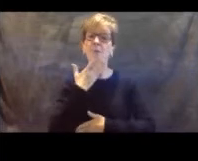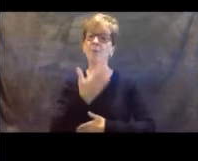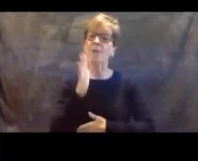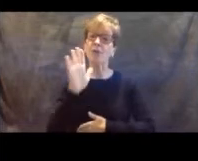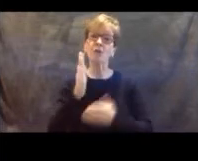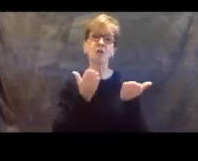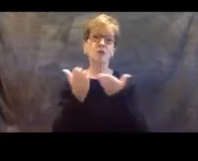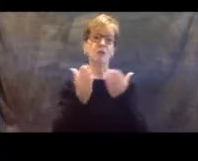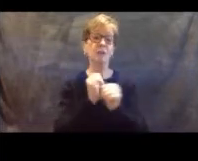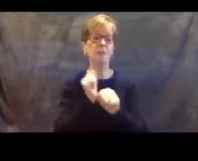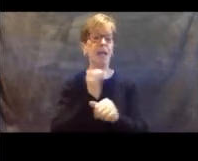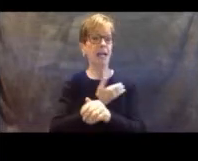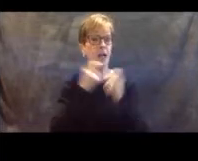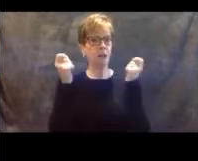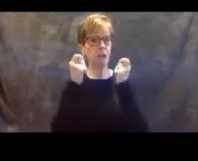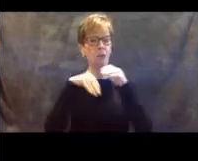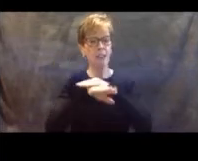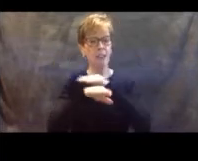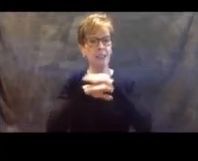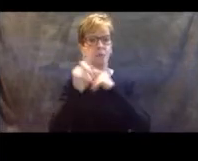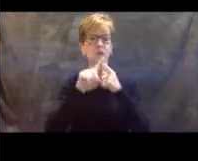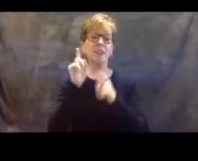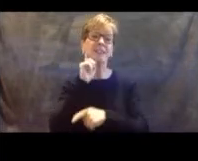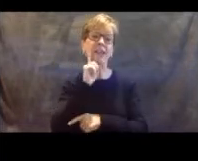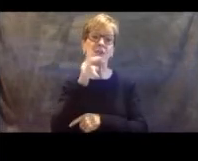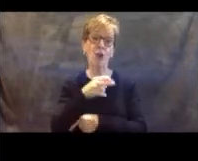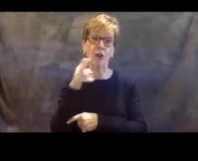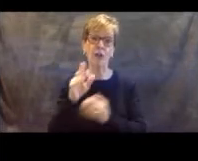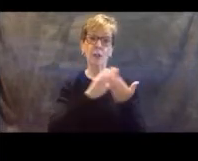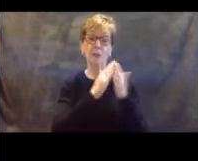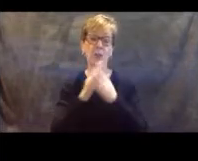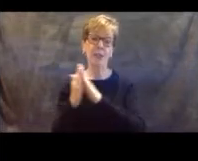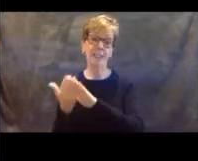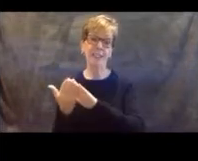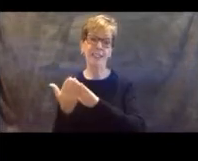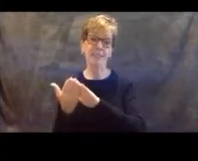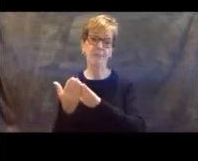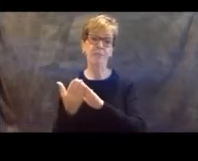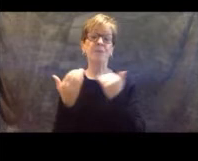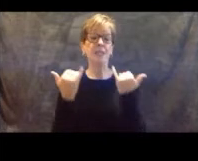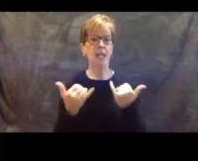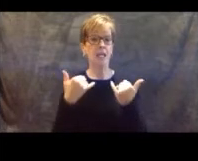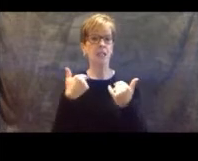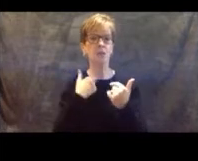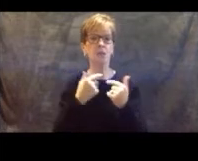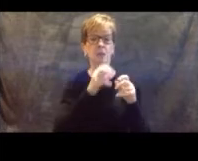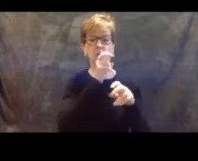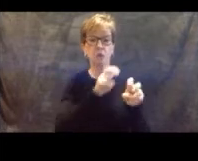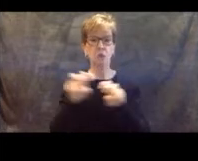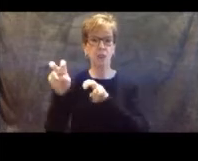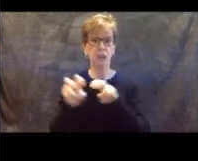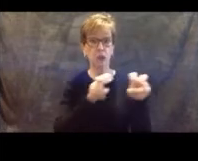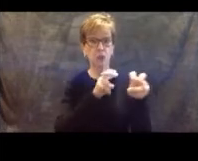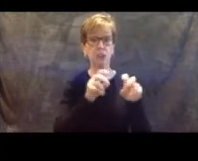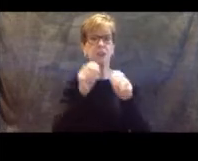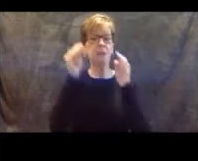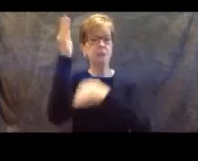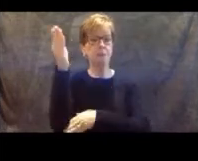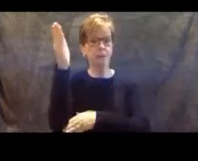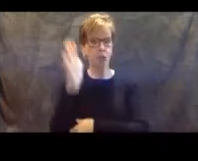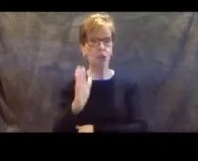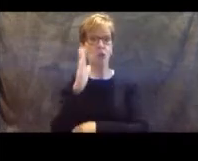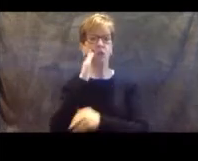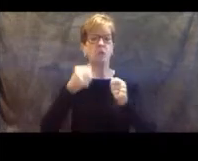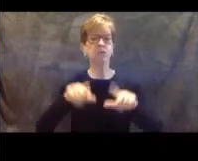ceremony accessible to the deaf and hard of hearing community. As we move between speakers, we will be pinning and unpinning, and we